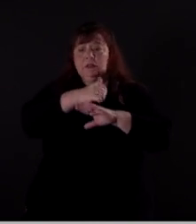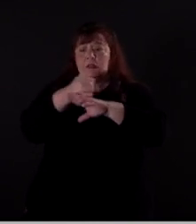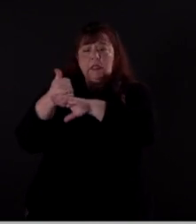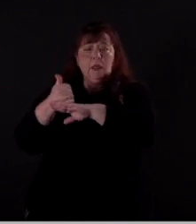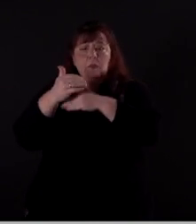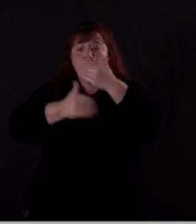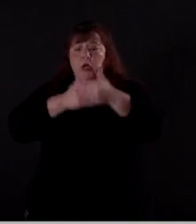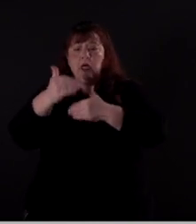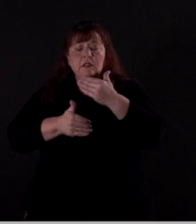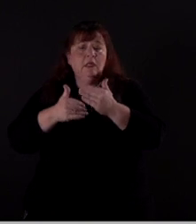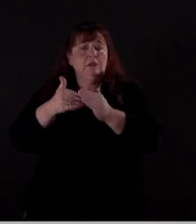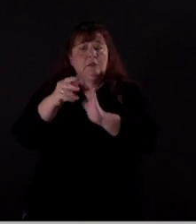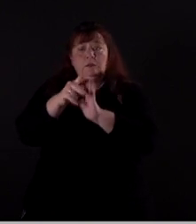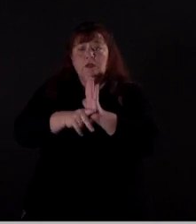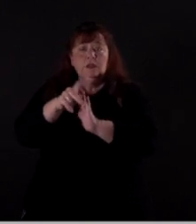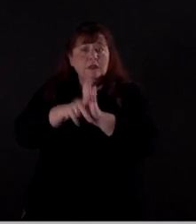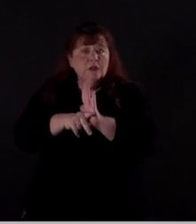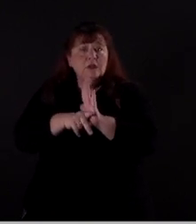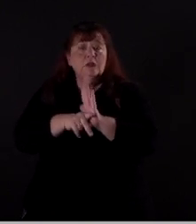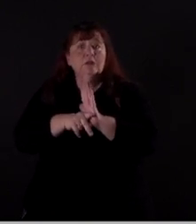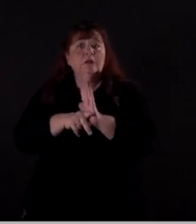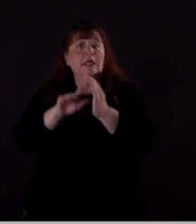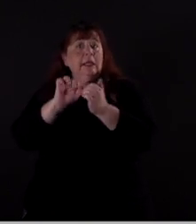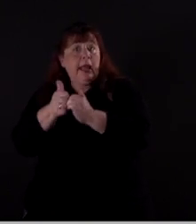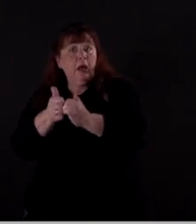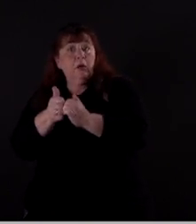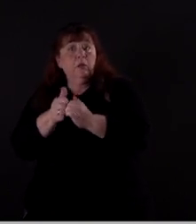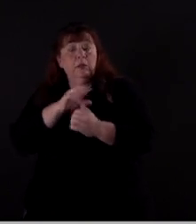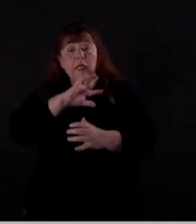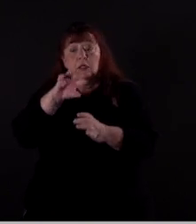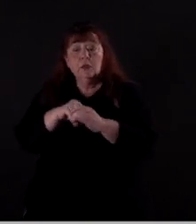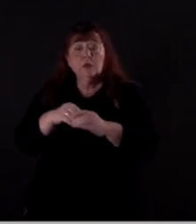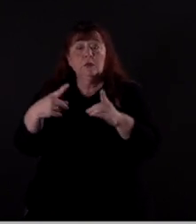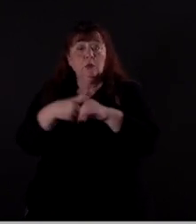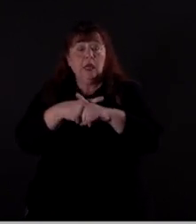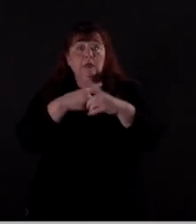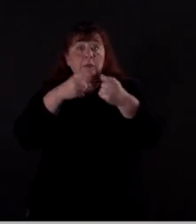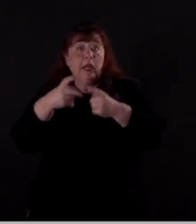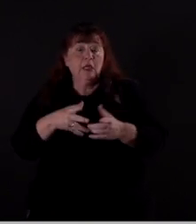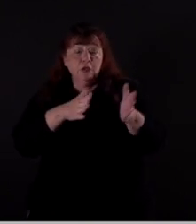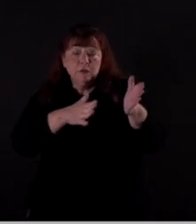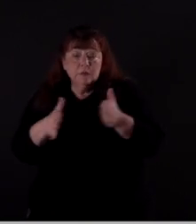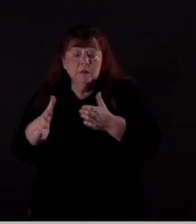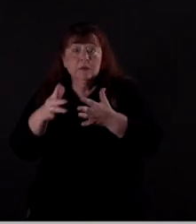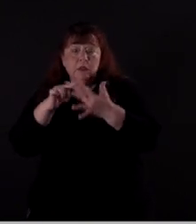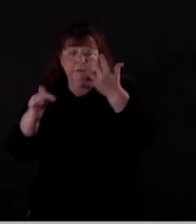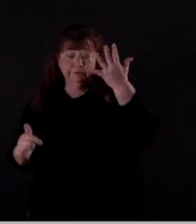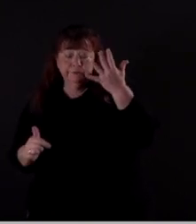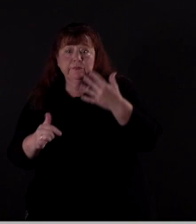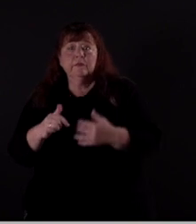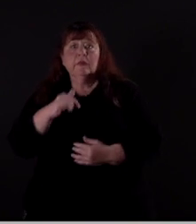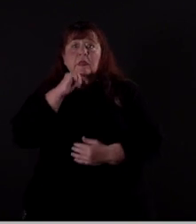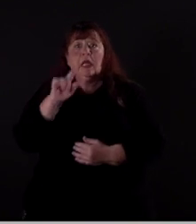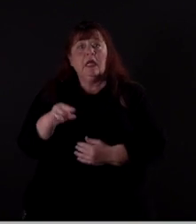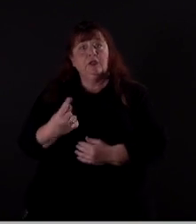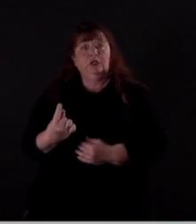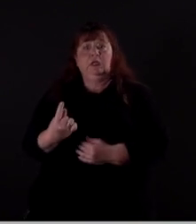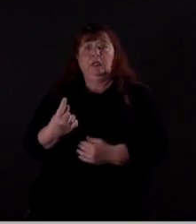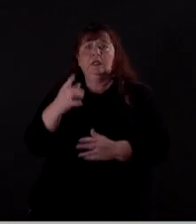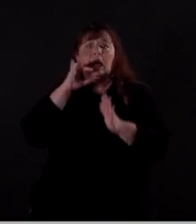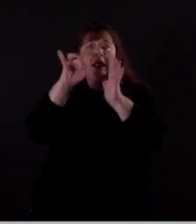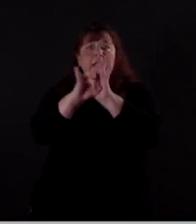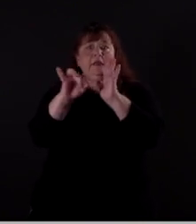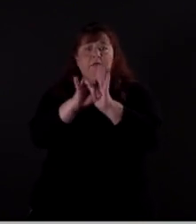kind of processes and procedures for how to do that. And that includes crisis management planning and so on, not just in terms of